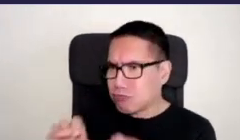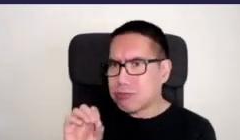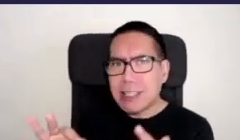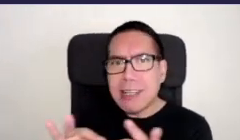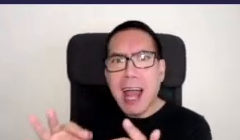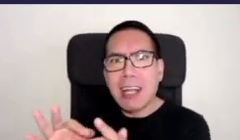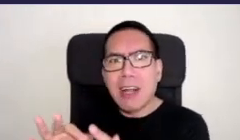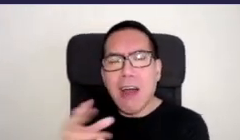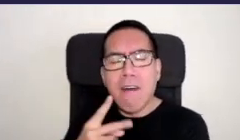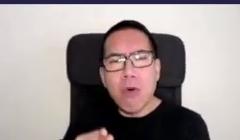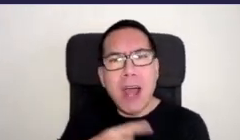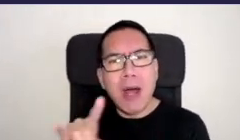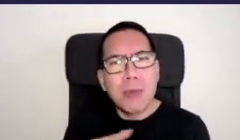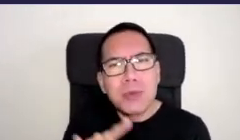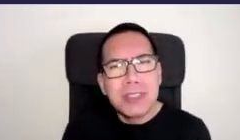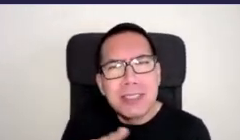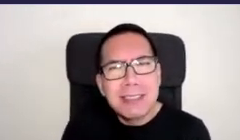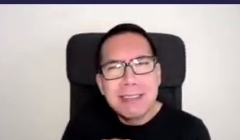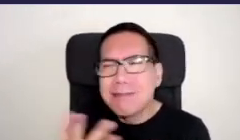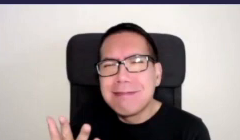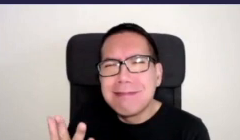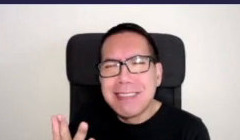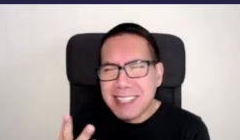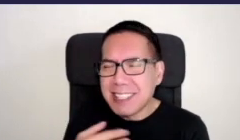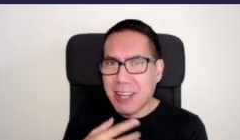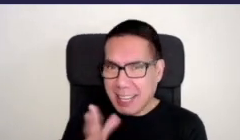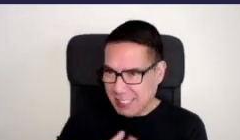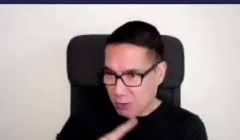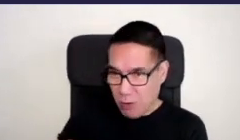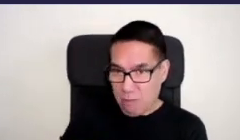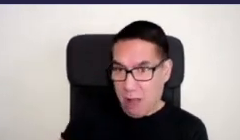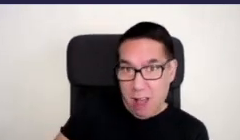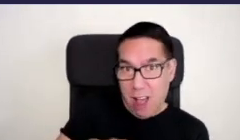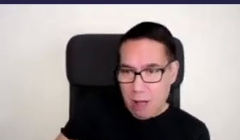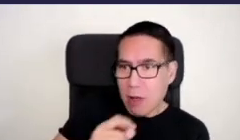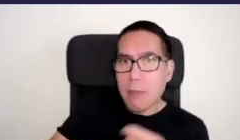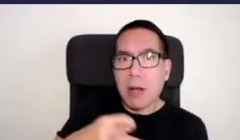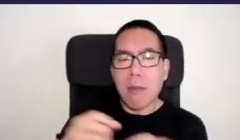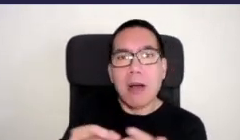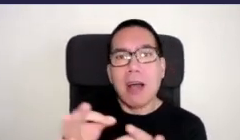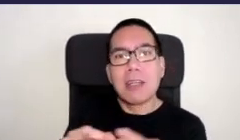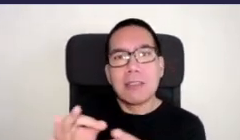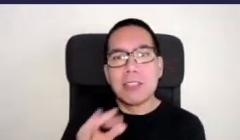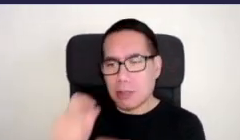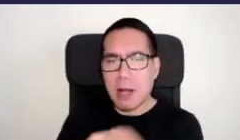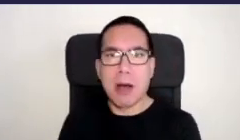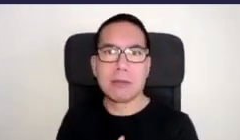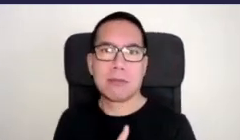street gardening we need to turn our moonscapes into landscapes into heartscapes